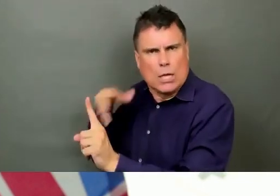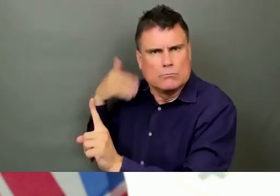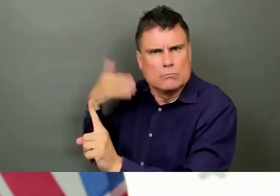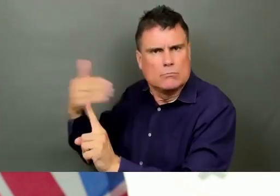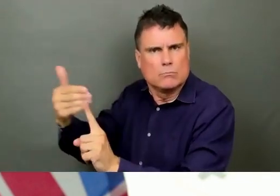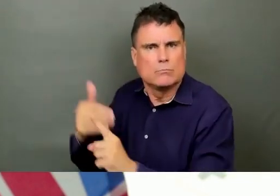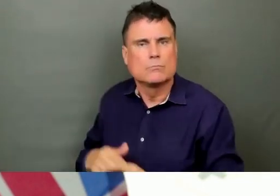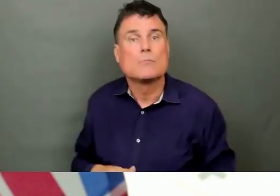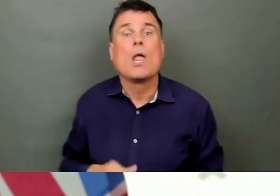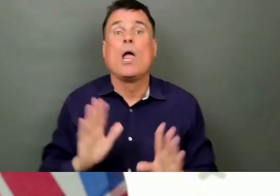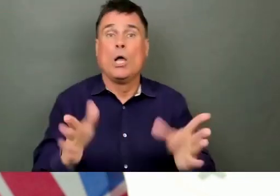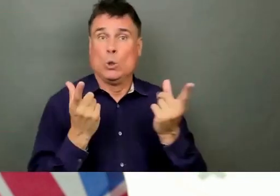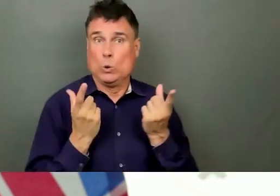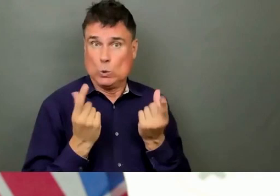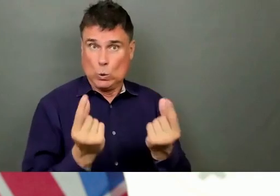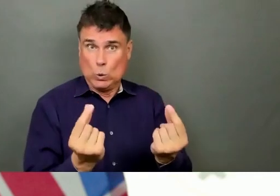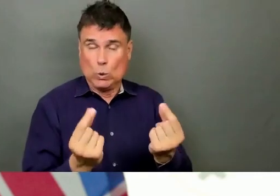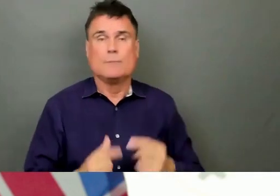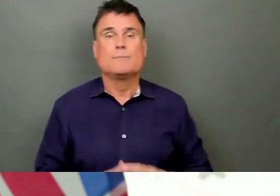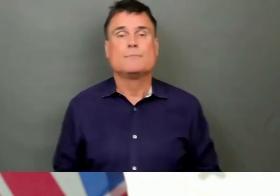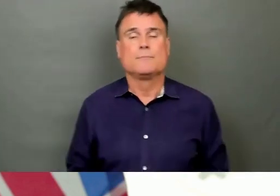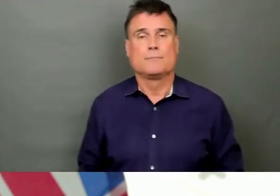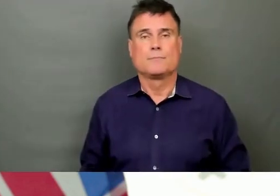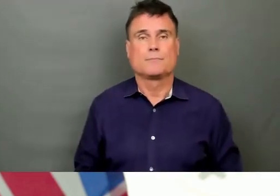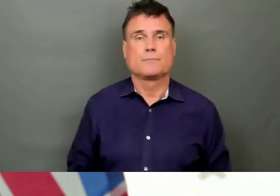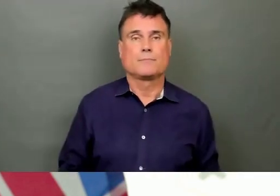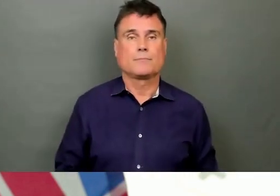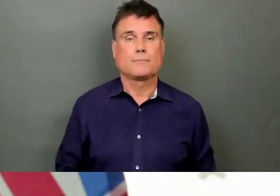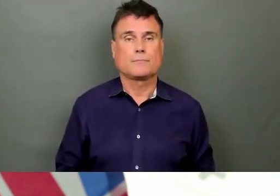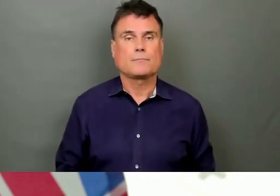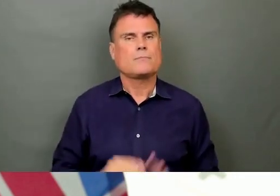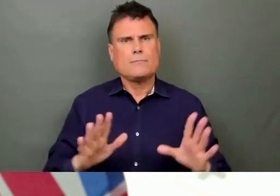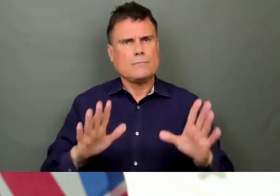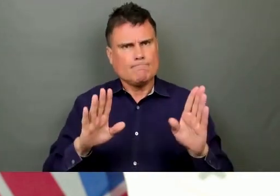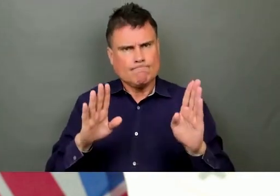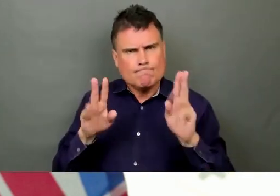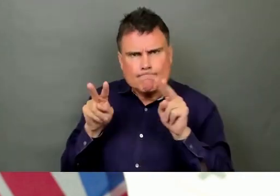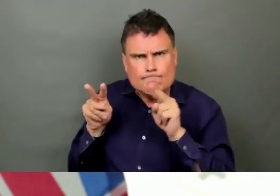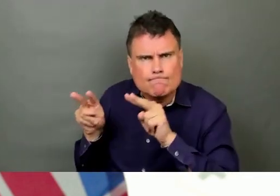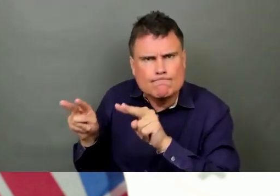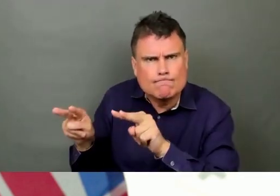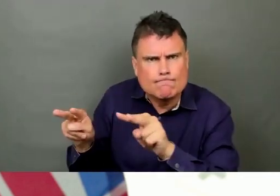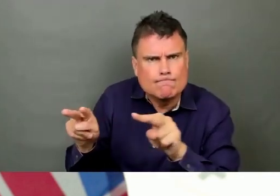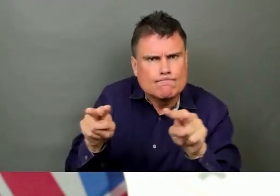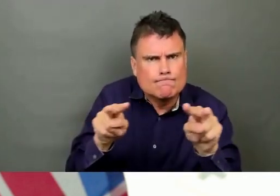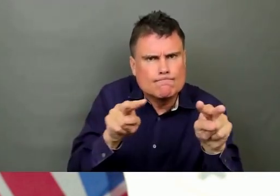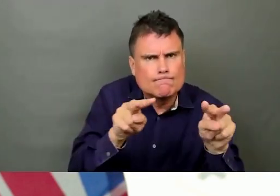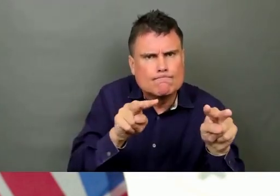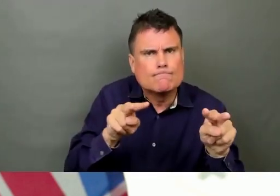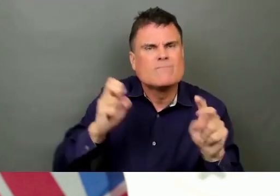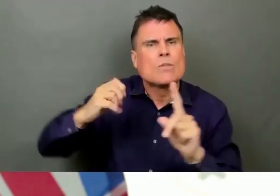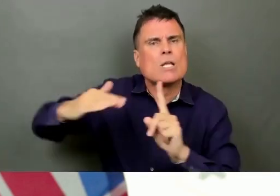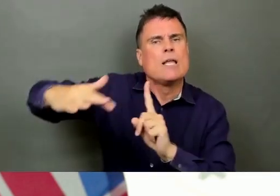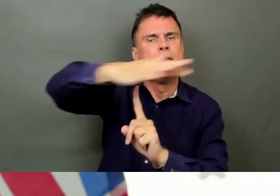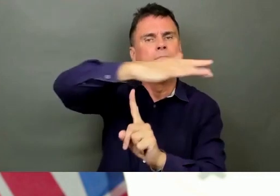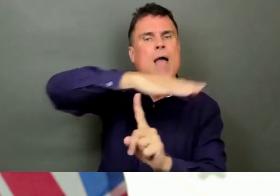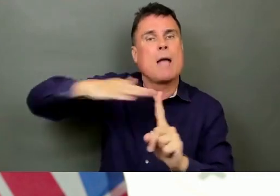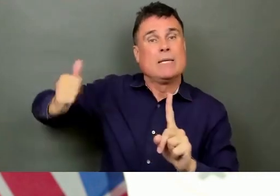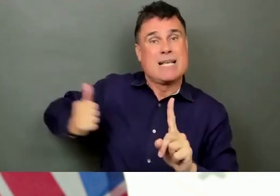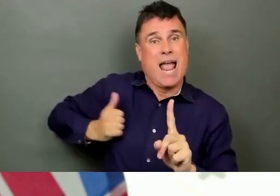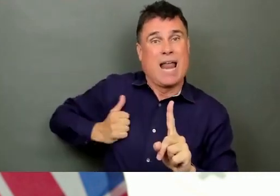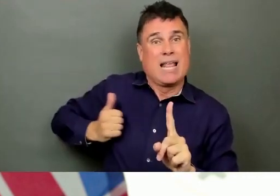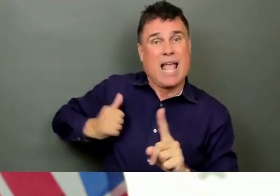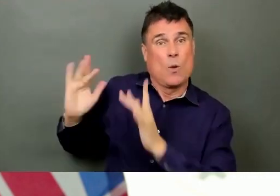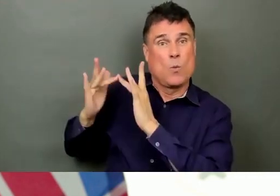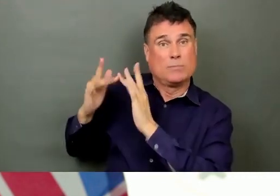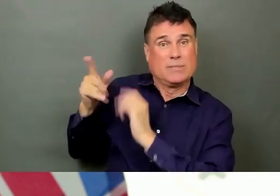paying attention to what Environment Canada is saying, the information that's available on these websites. Thinking